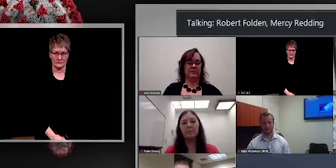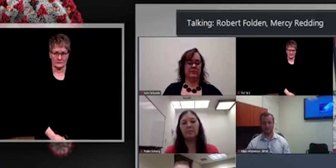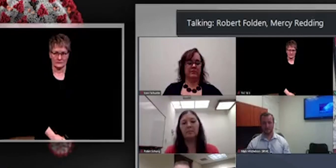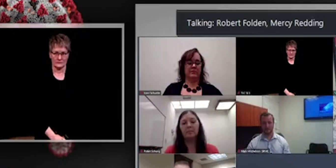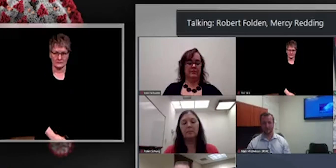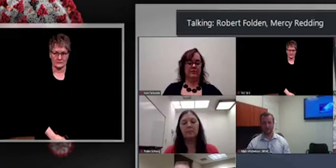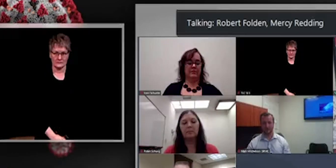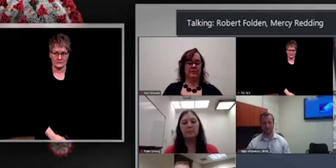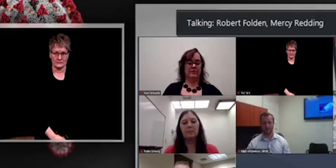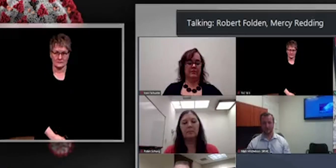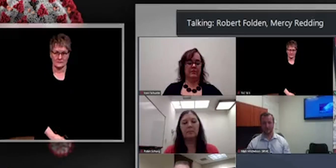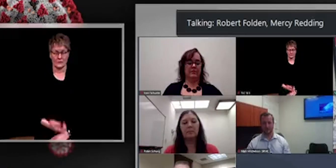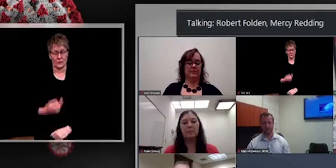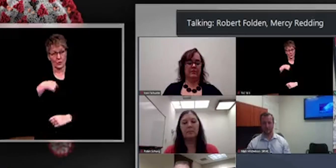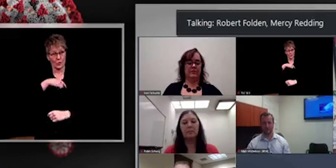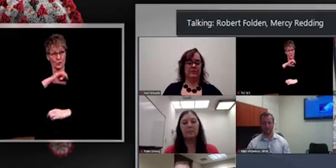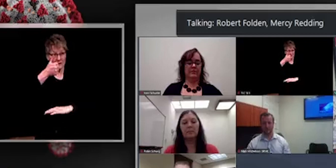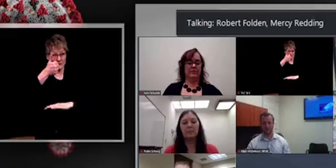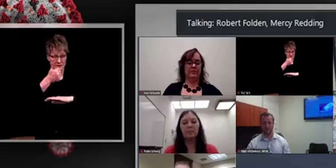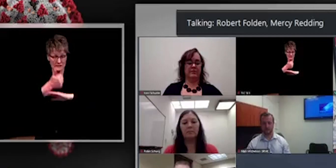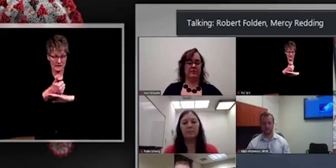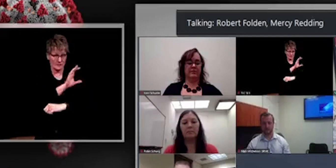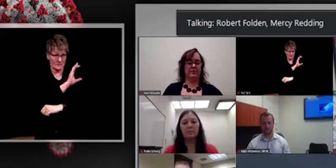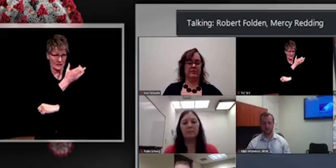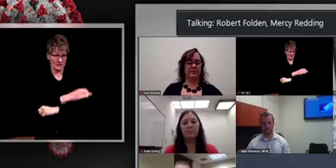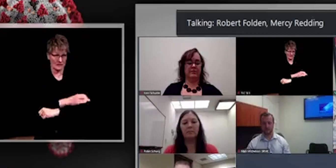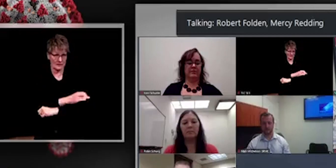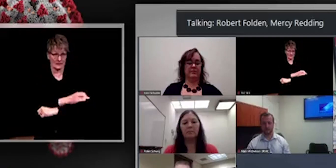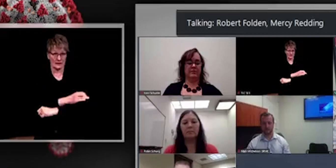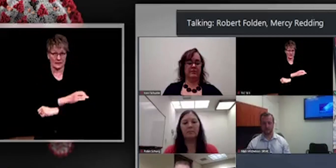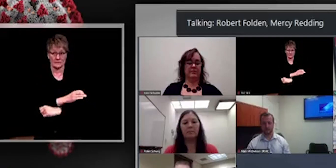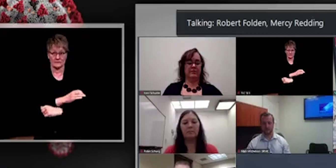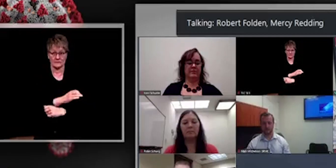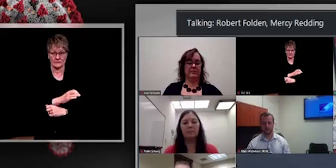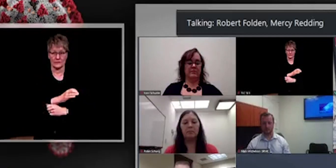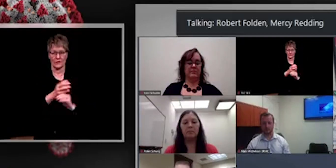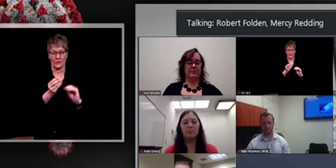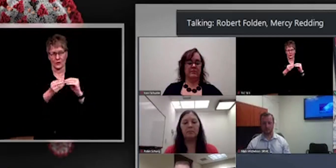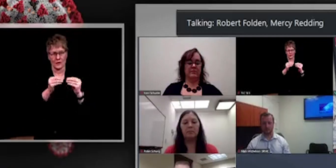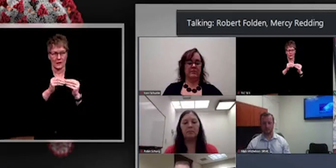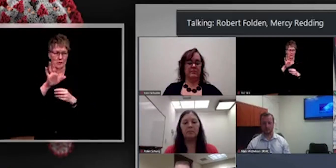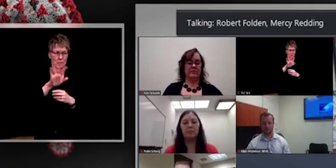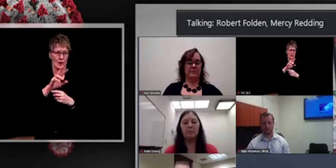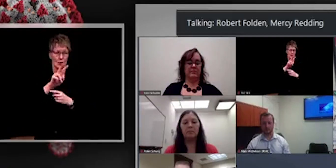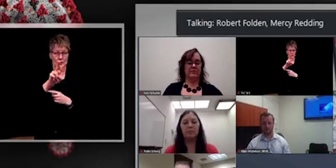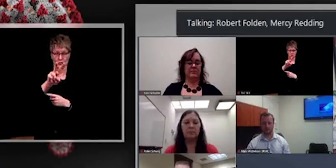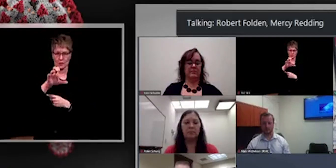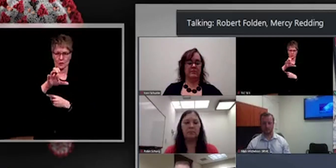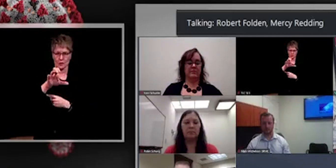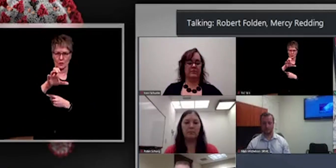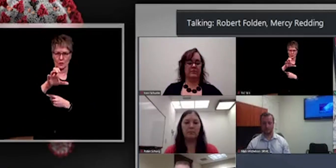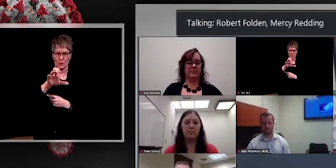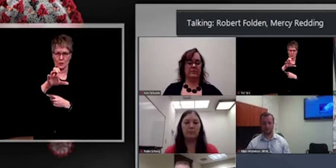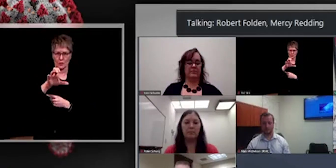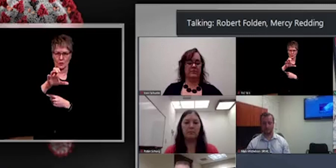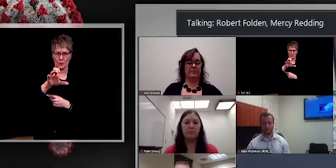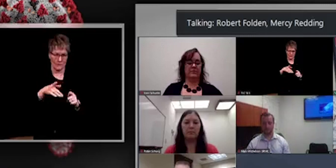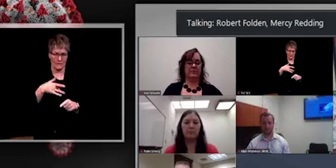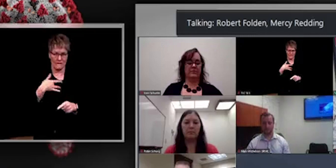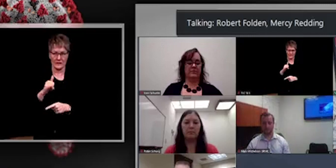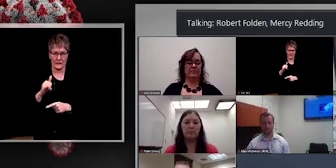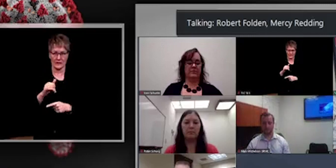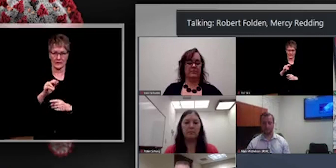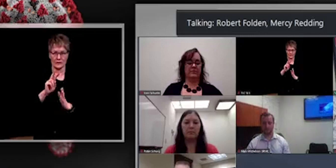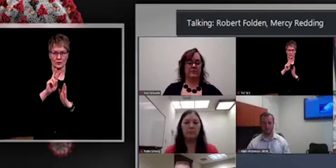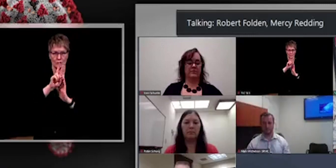around the number 240 and we feel that in a four hour period, we can easily vaccinate 240